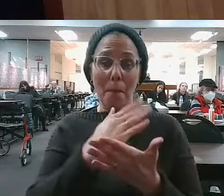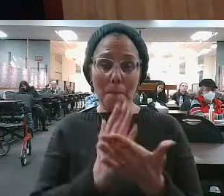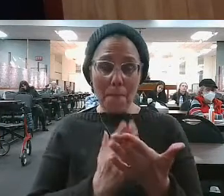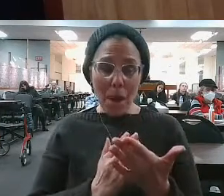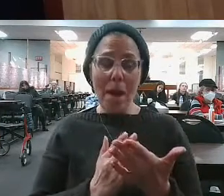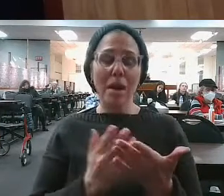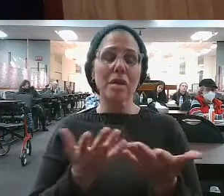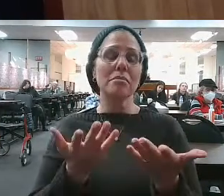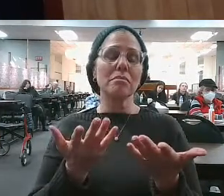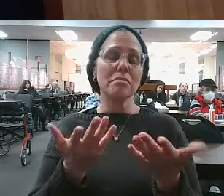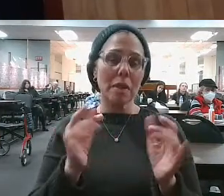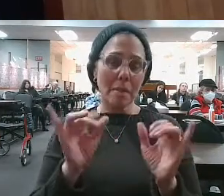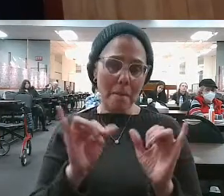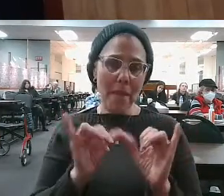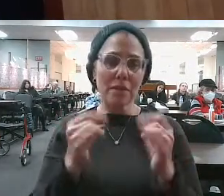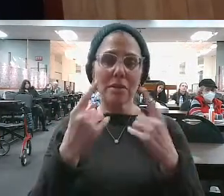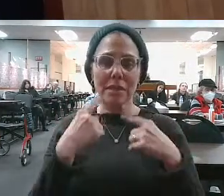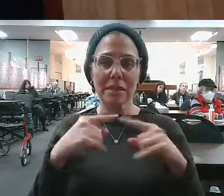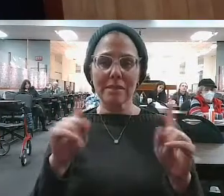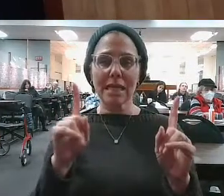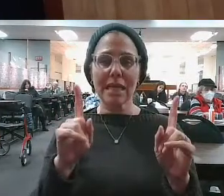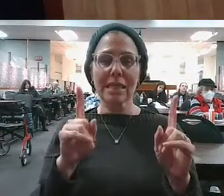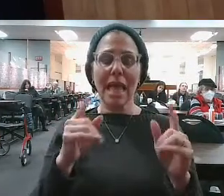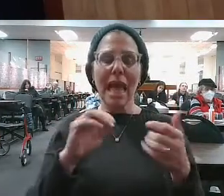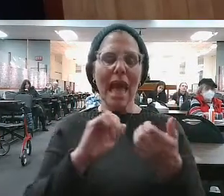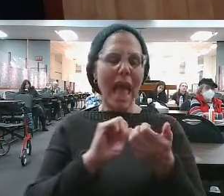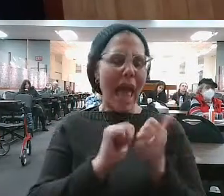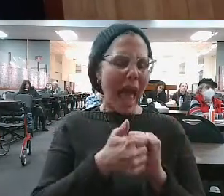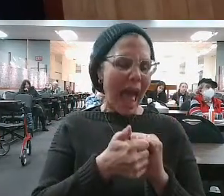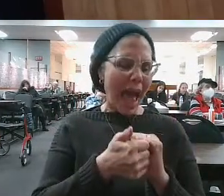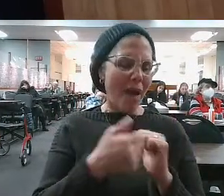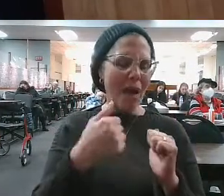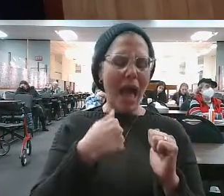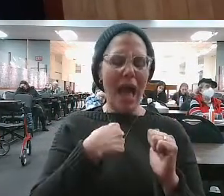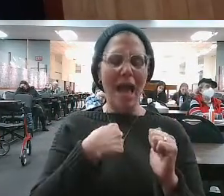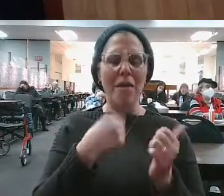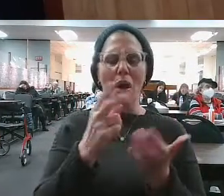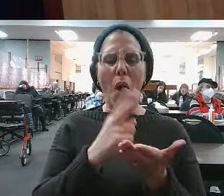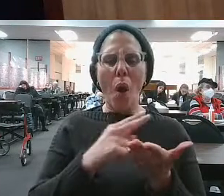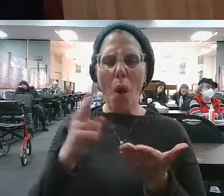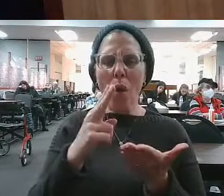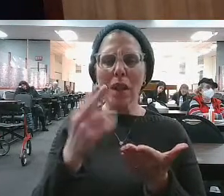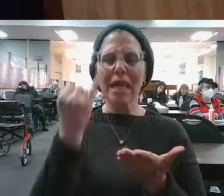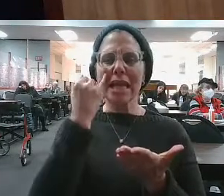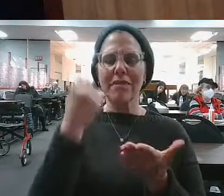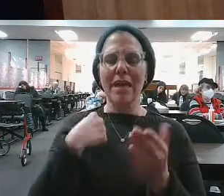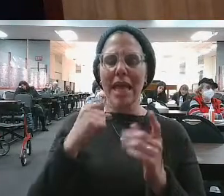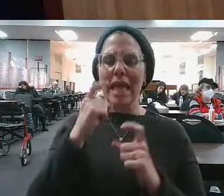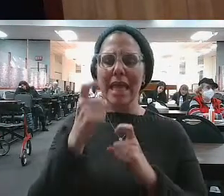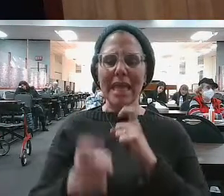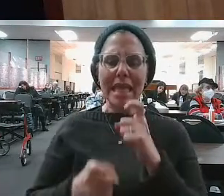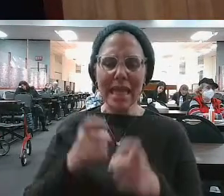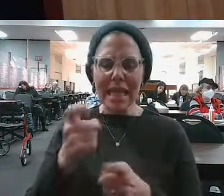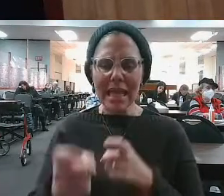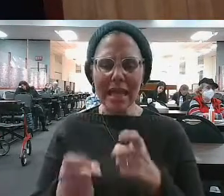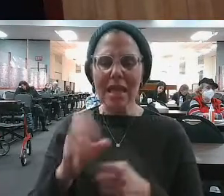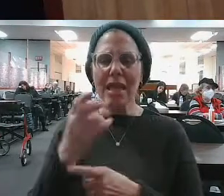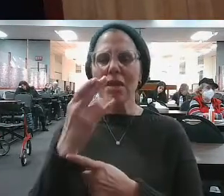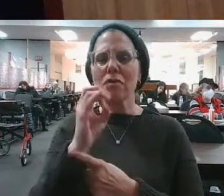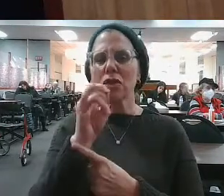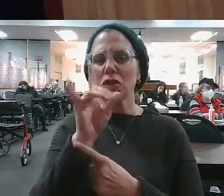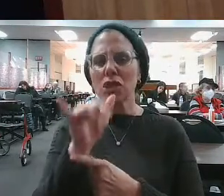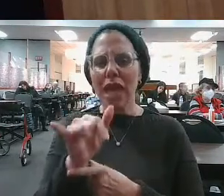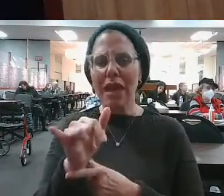of the metric of success. How holy I am, how ruchni I am, how charitable I am, how giving, how